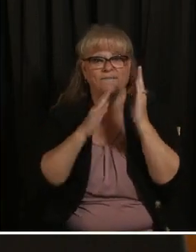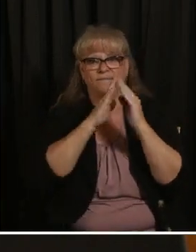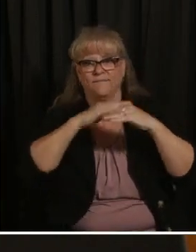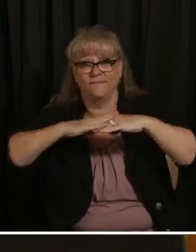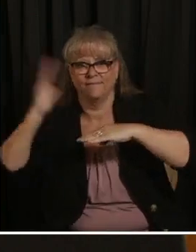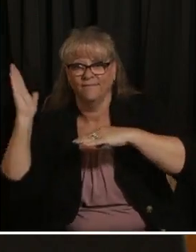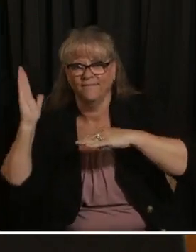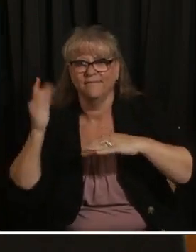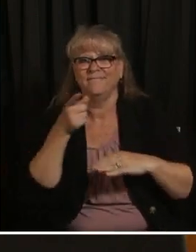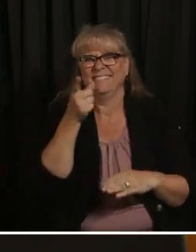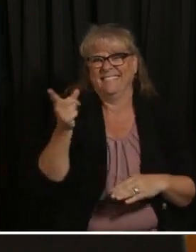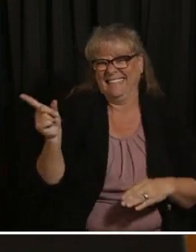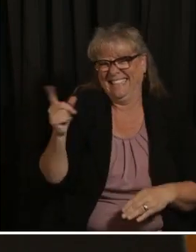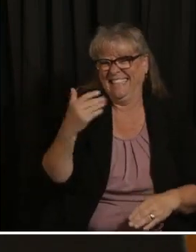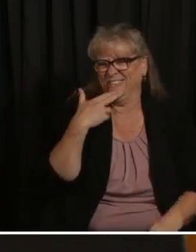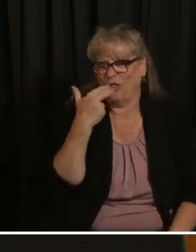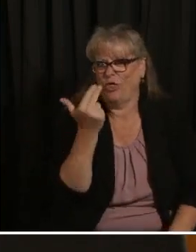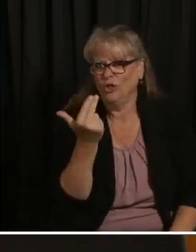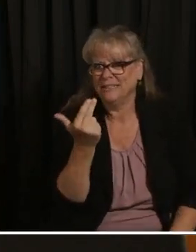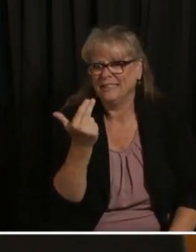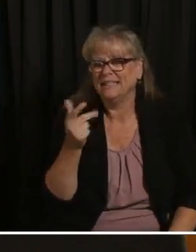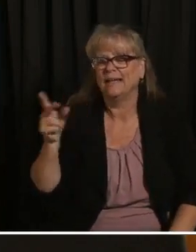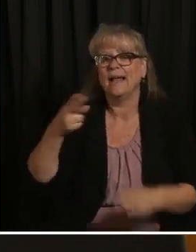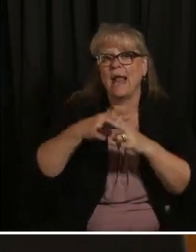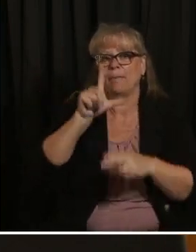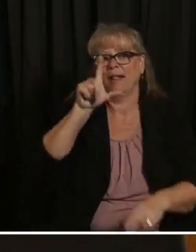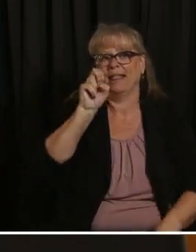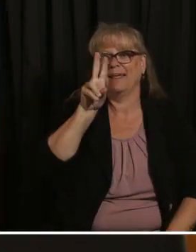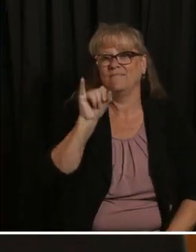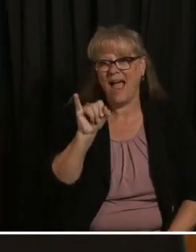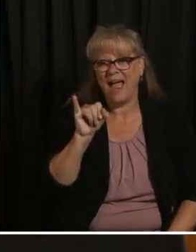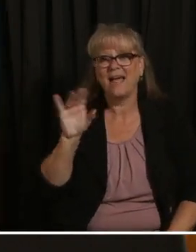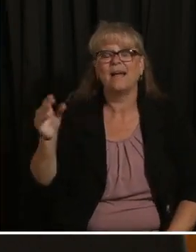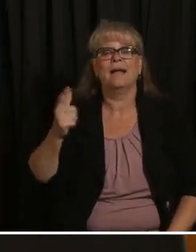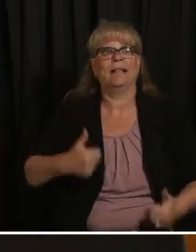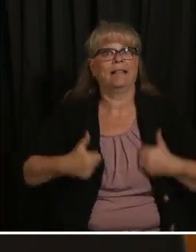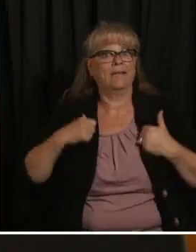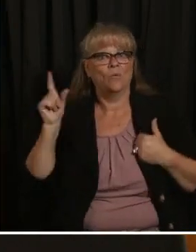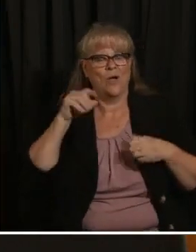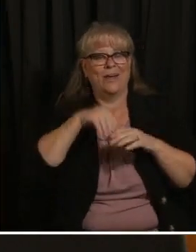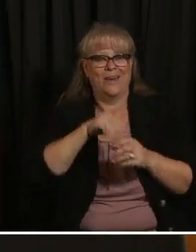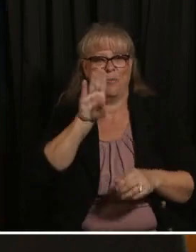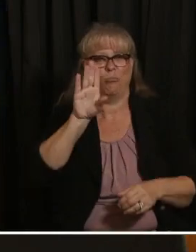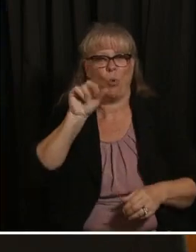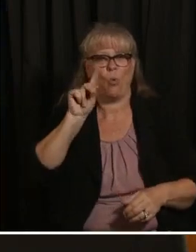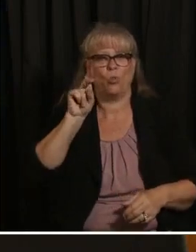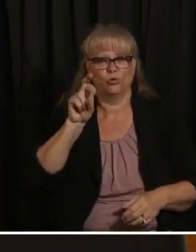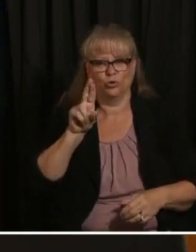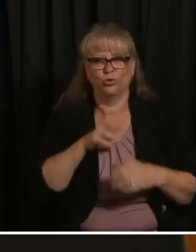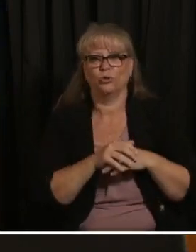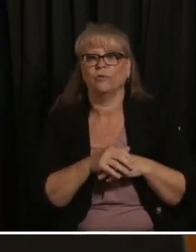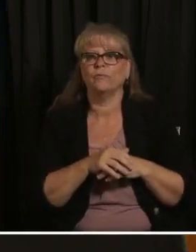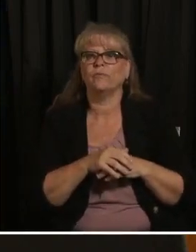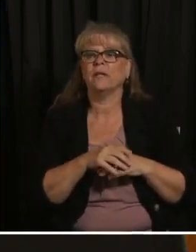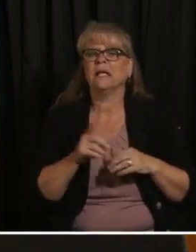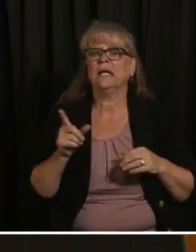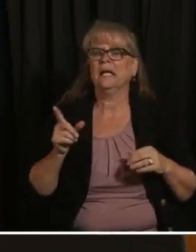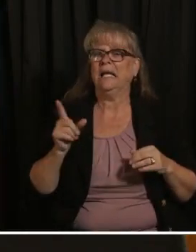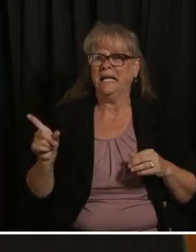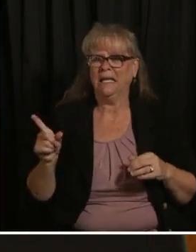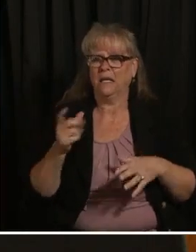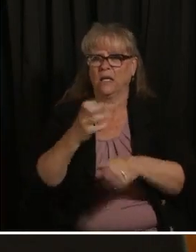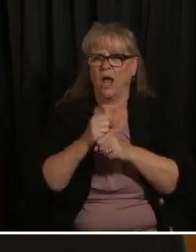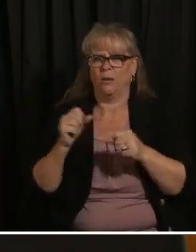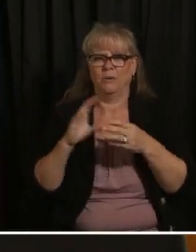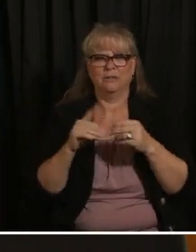uh Levi from my hometown of Boulder I'm told he was uh he had a healthy dose of skepticism when he when he thought when he